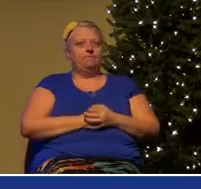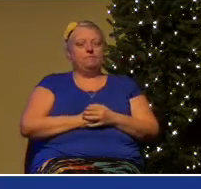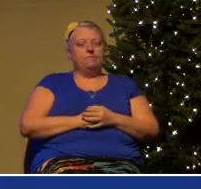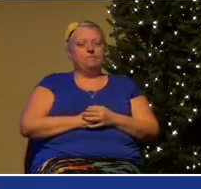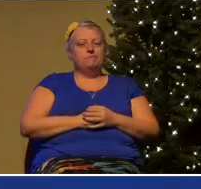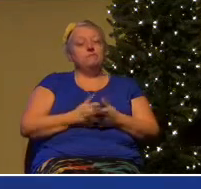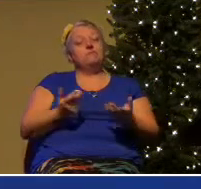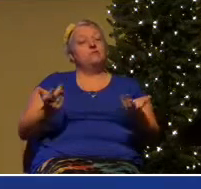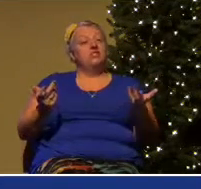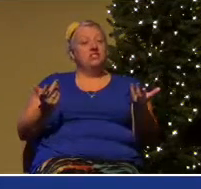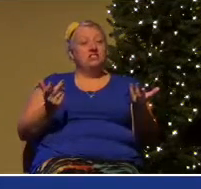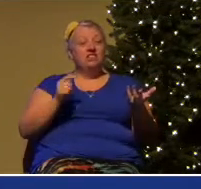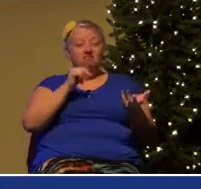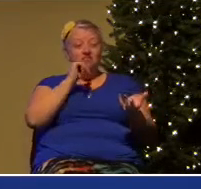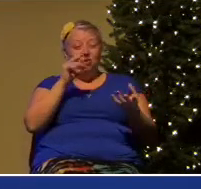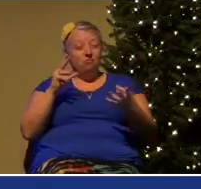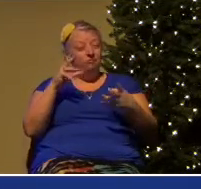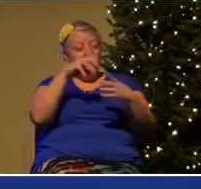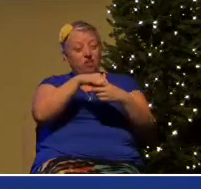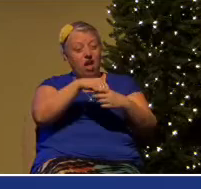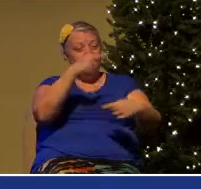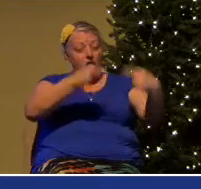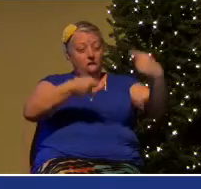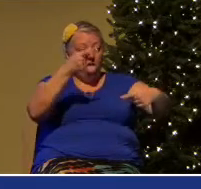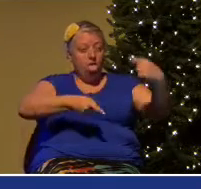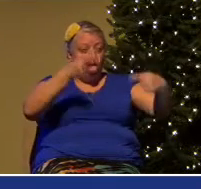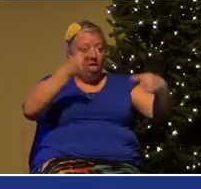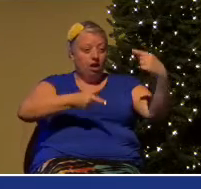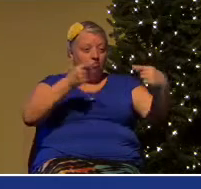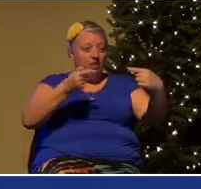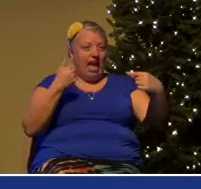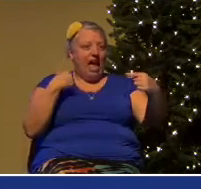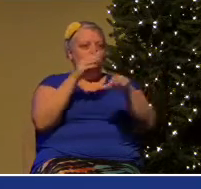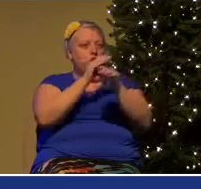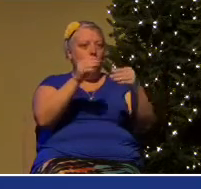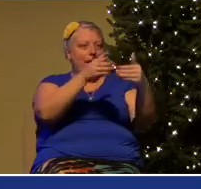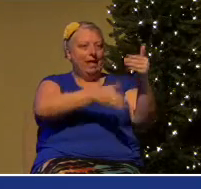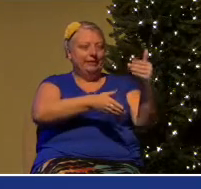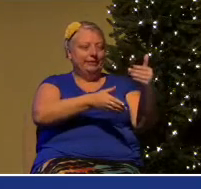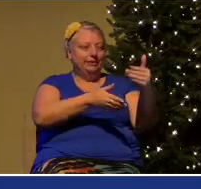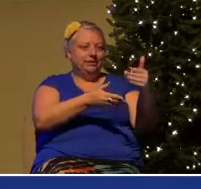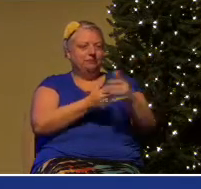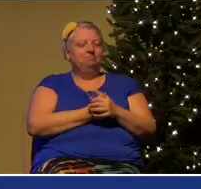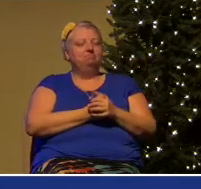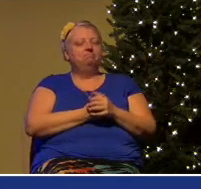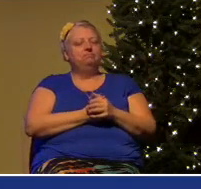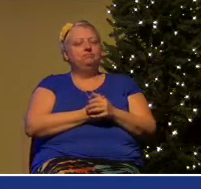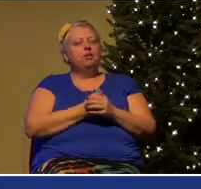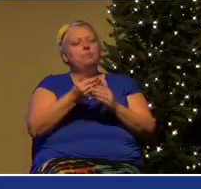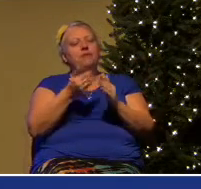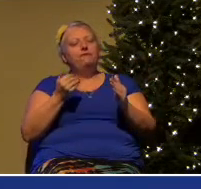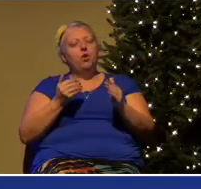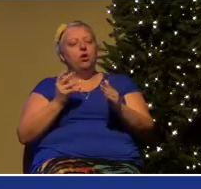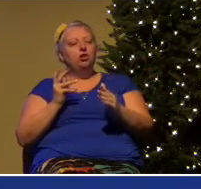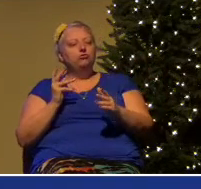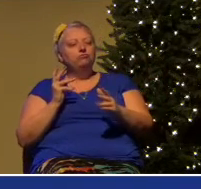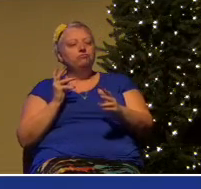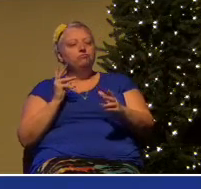arguments that don't go anywhere. And before you step into them, ask yourself the question,